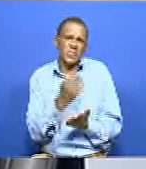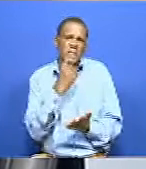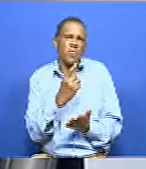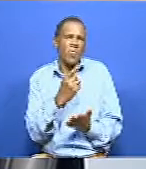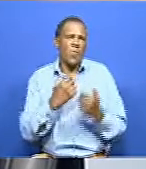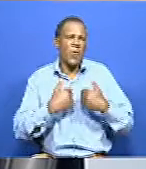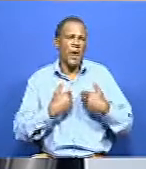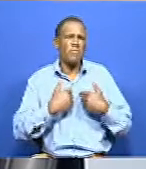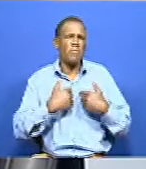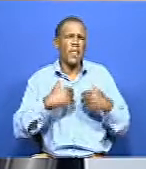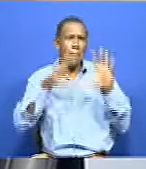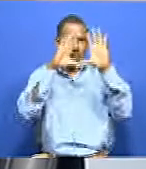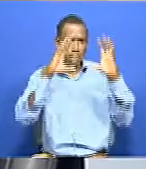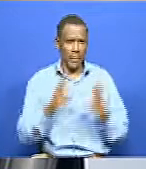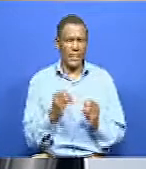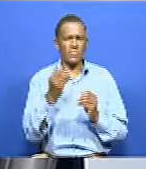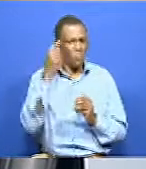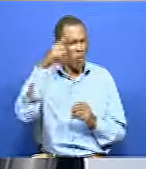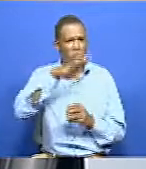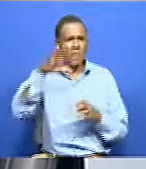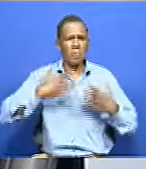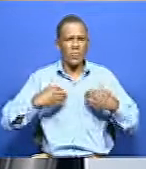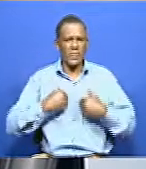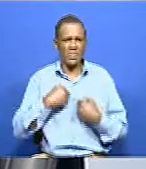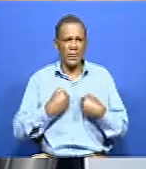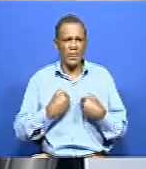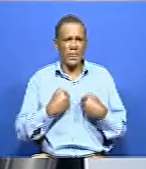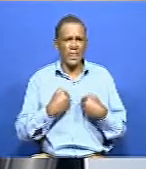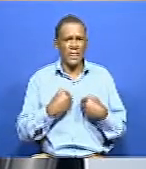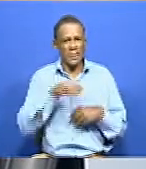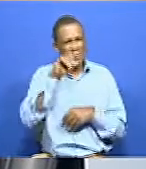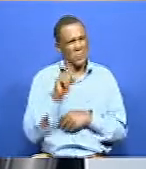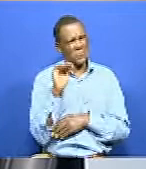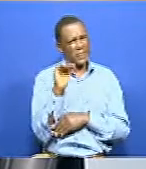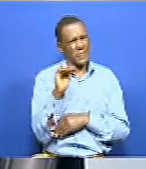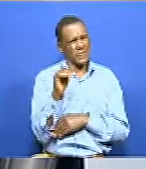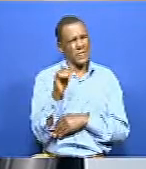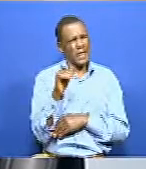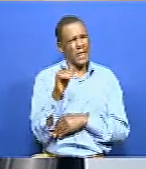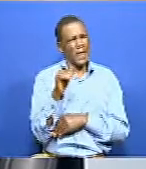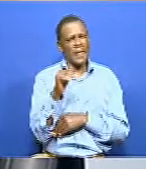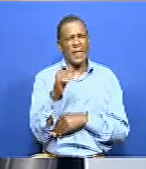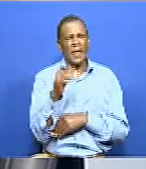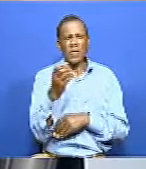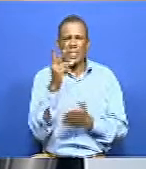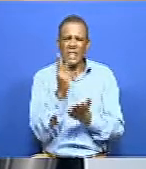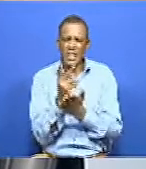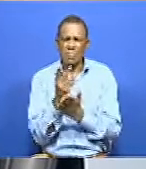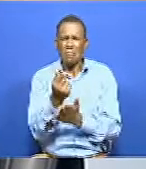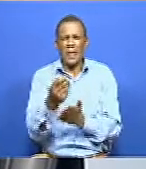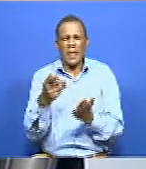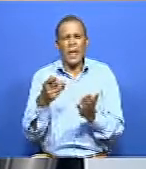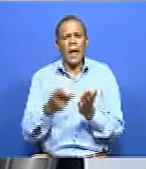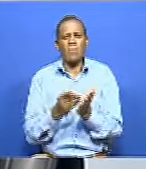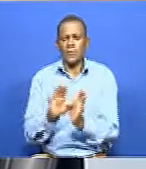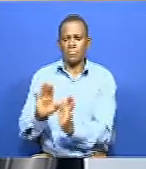specific budget for people with disability. Question is, in this lump sum, you know, amount, how much have you set aside for